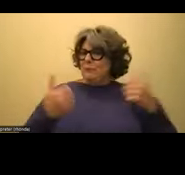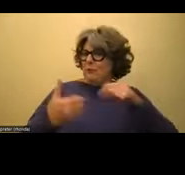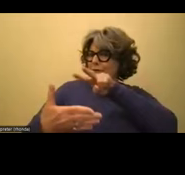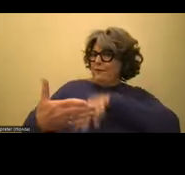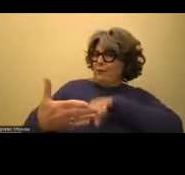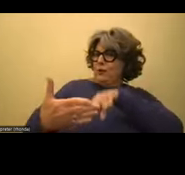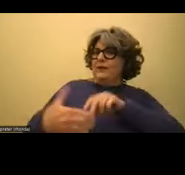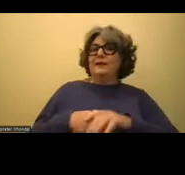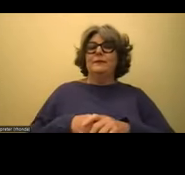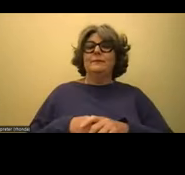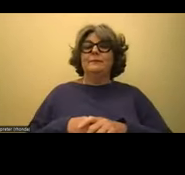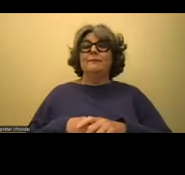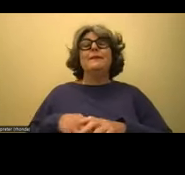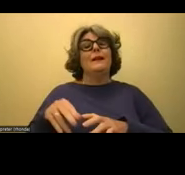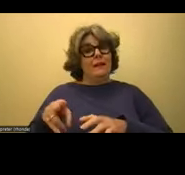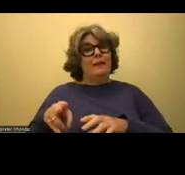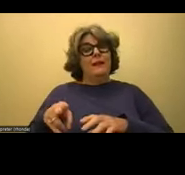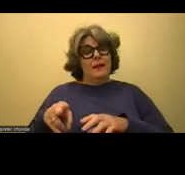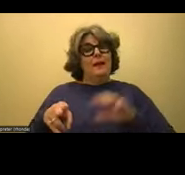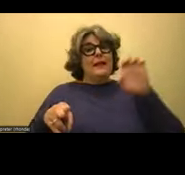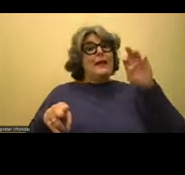I think Emory hit on a really great point.